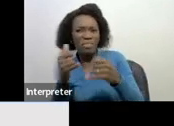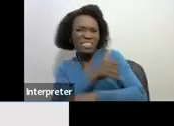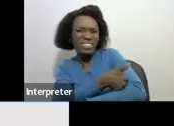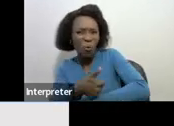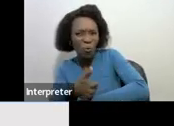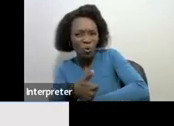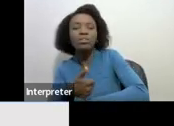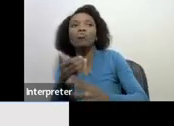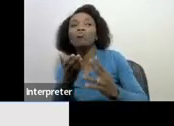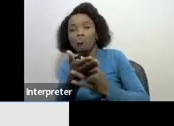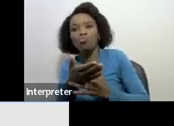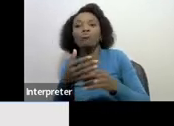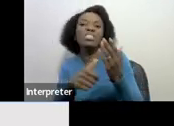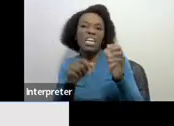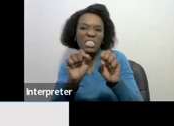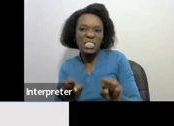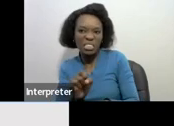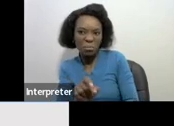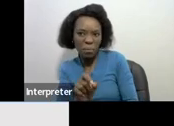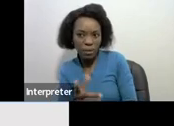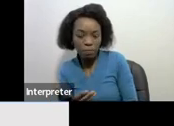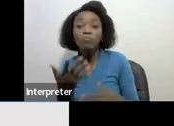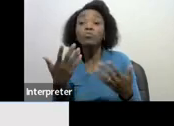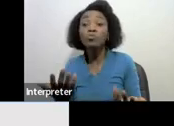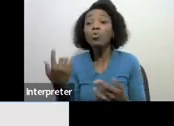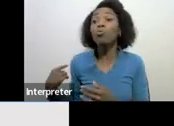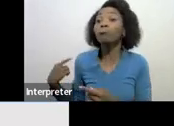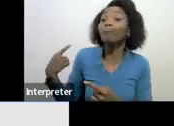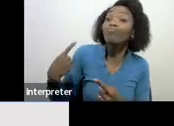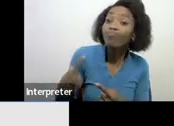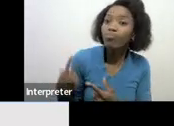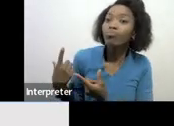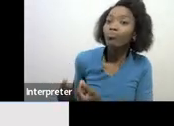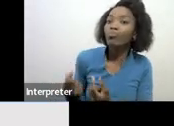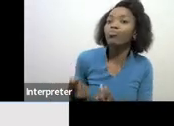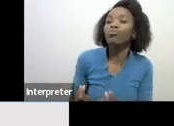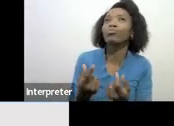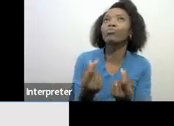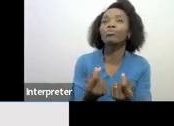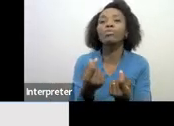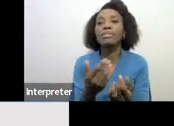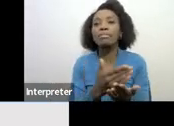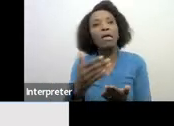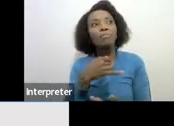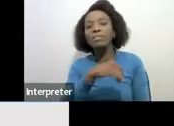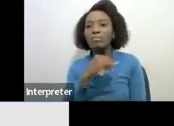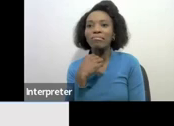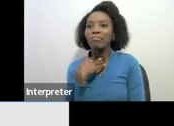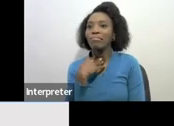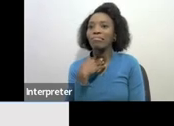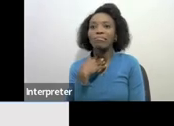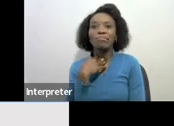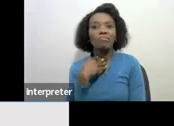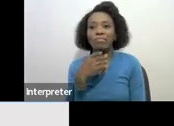in the midst of doing those things for those that still find it difficult to comply